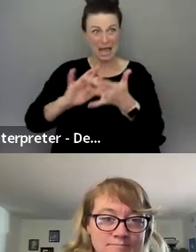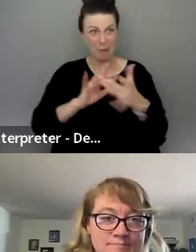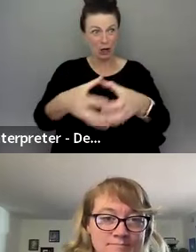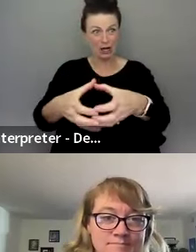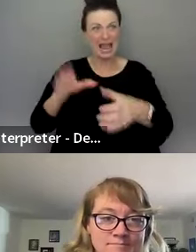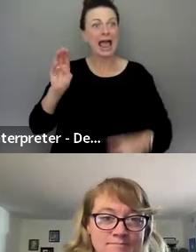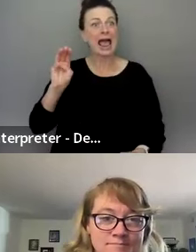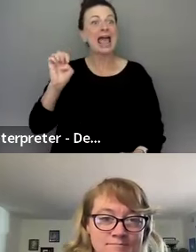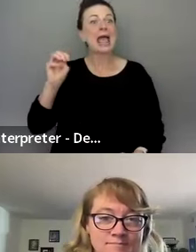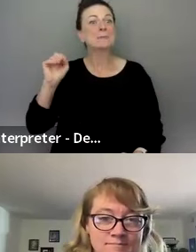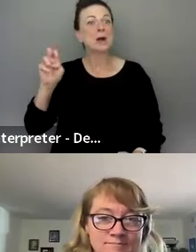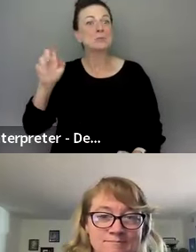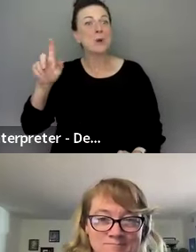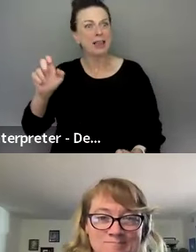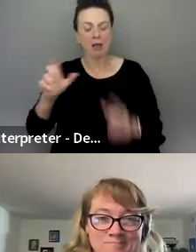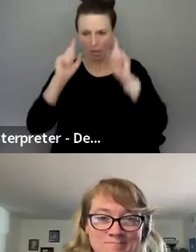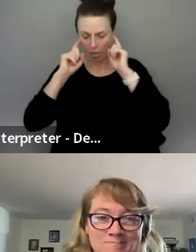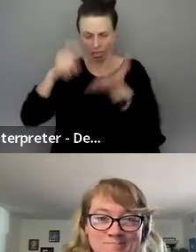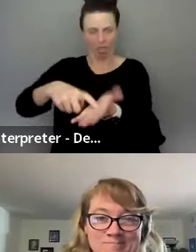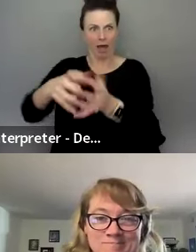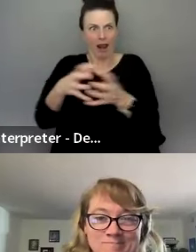Emmanuel's post got the most, uh,